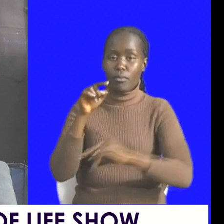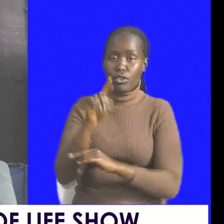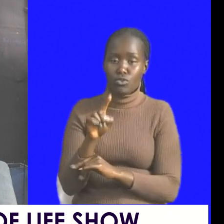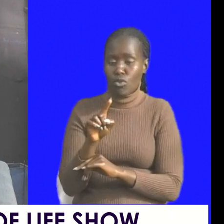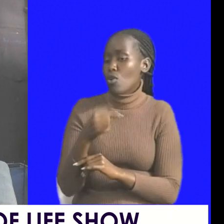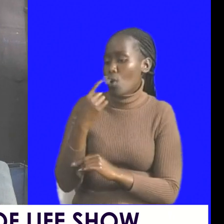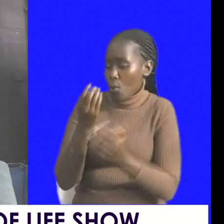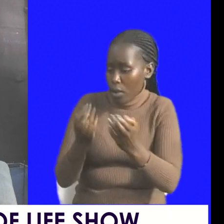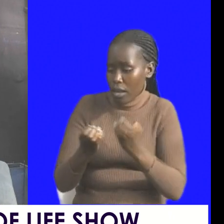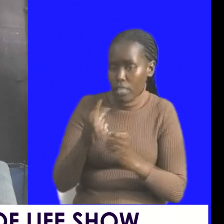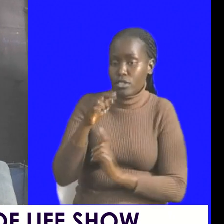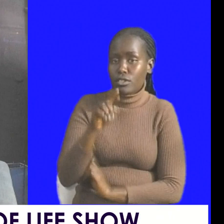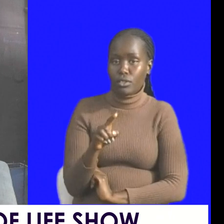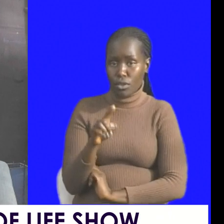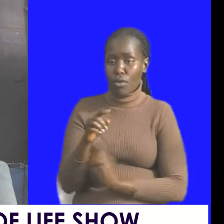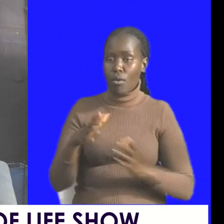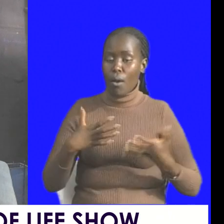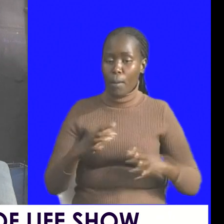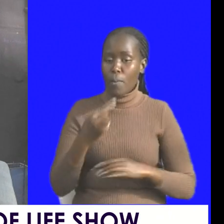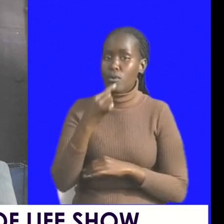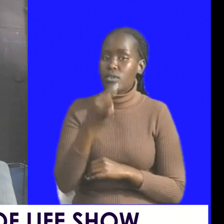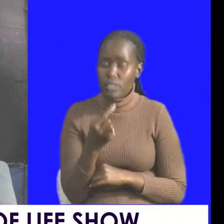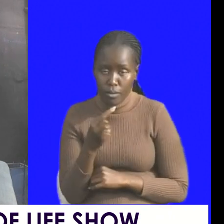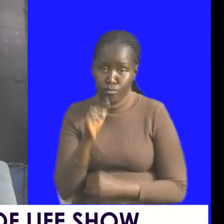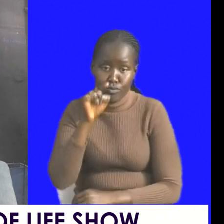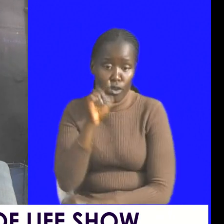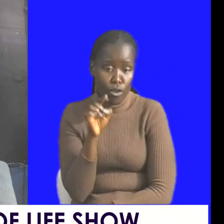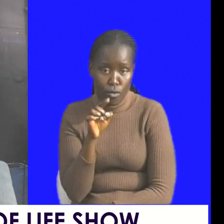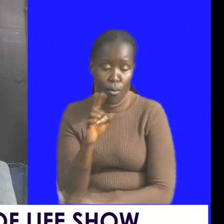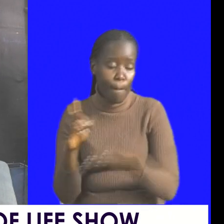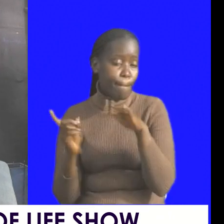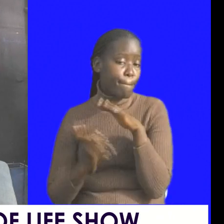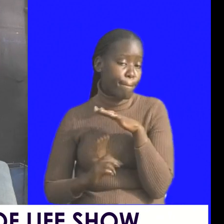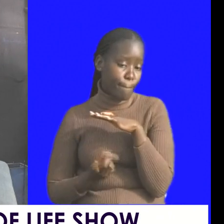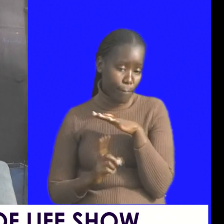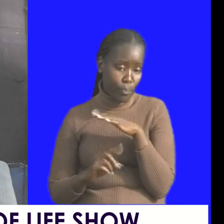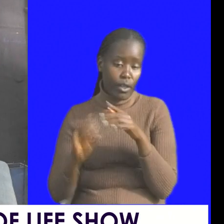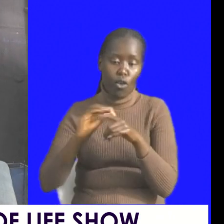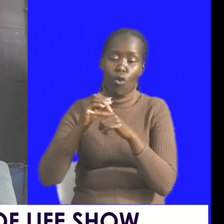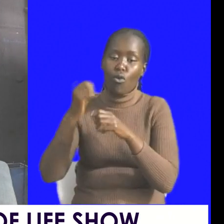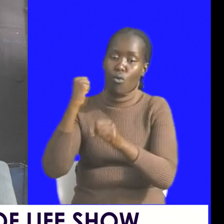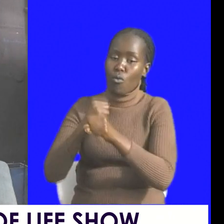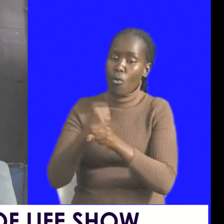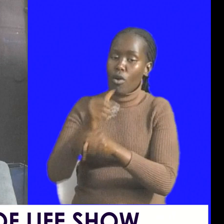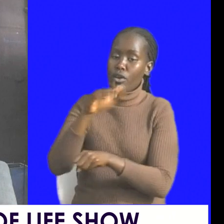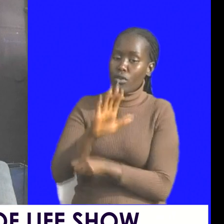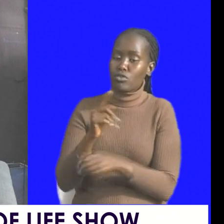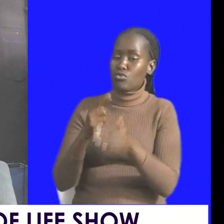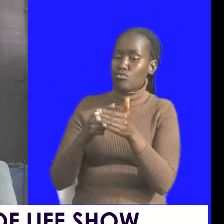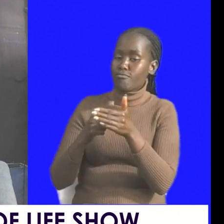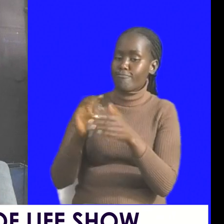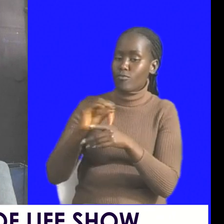you yes people say your your your ministry or your work or what you're doing